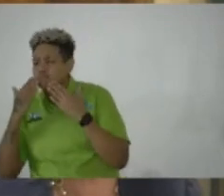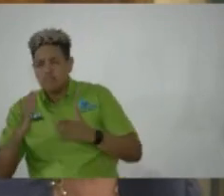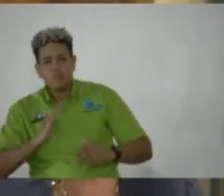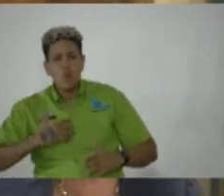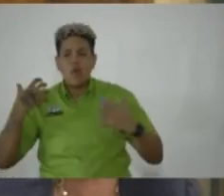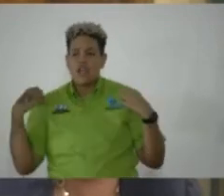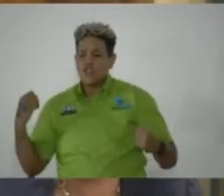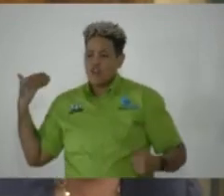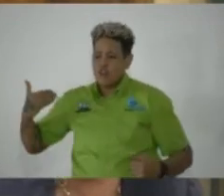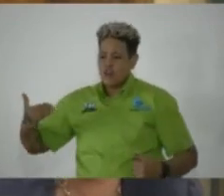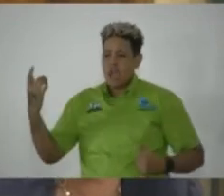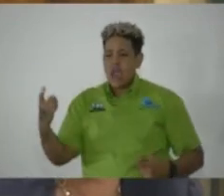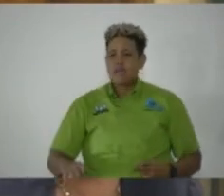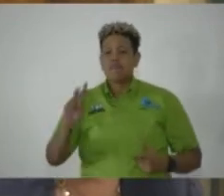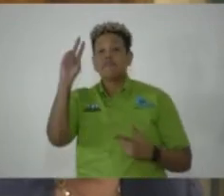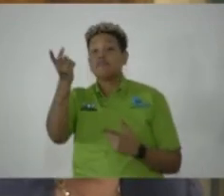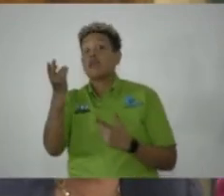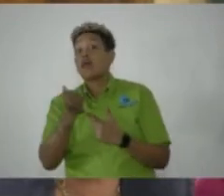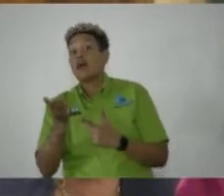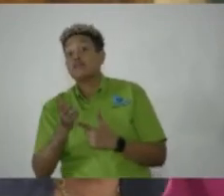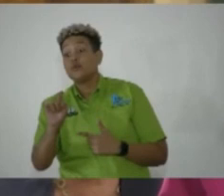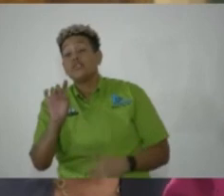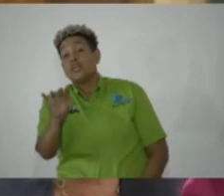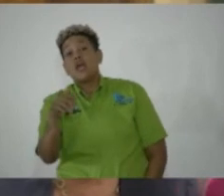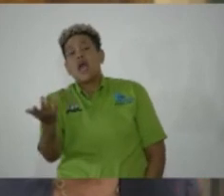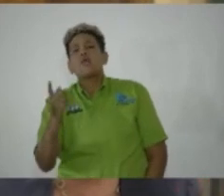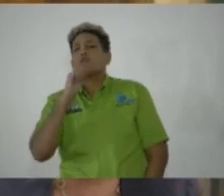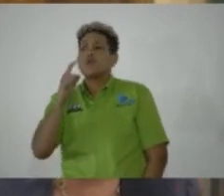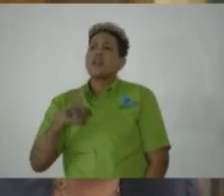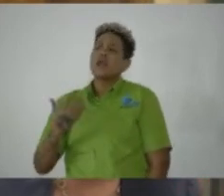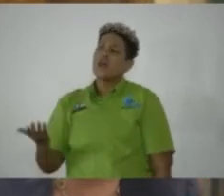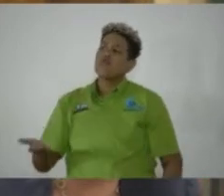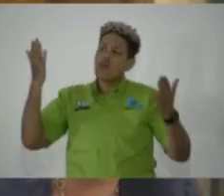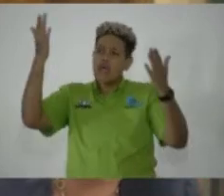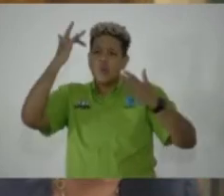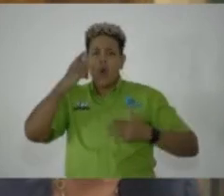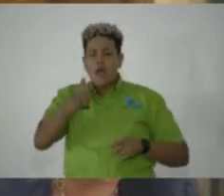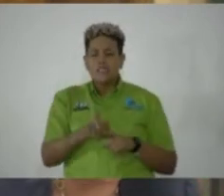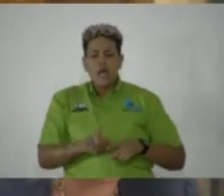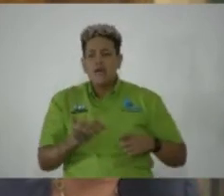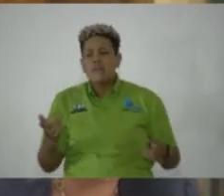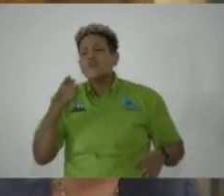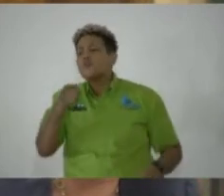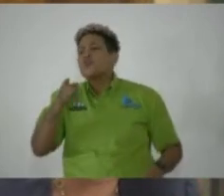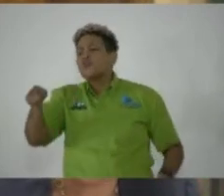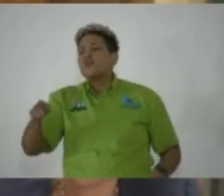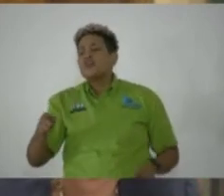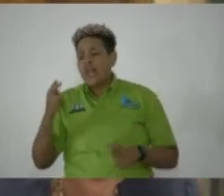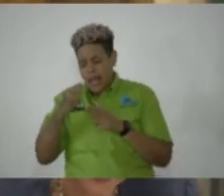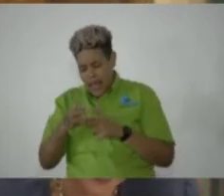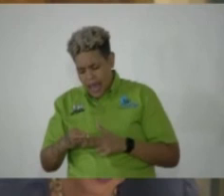national heroes. The second question really arises because as you were naming